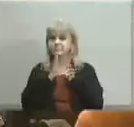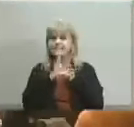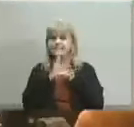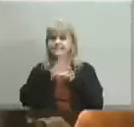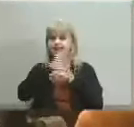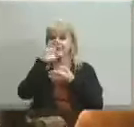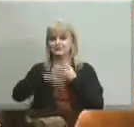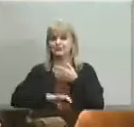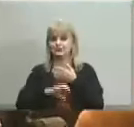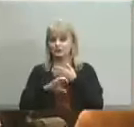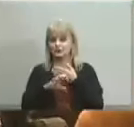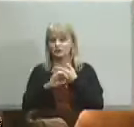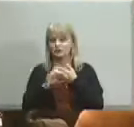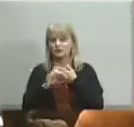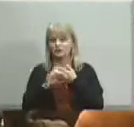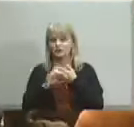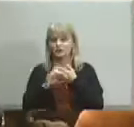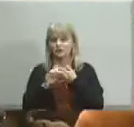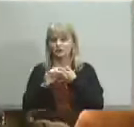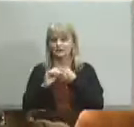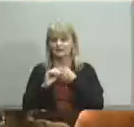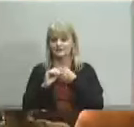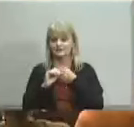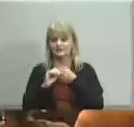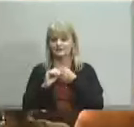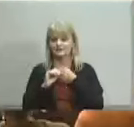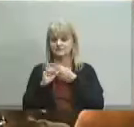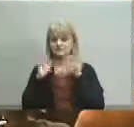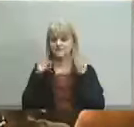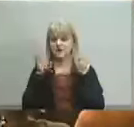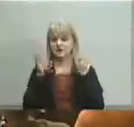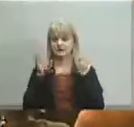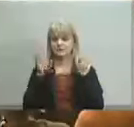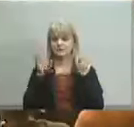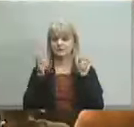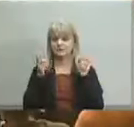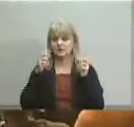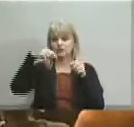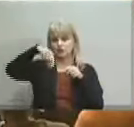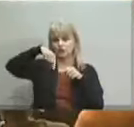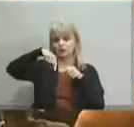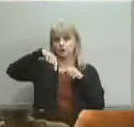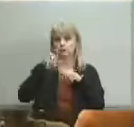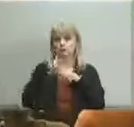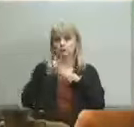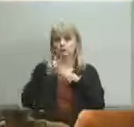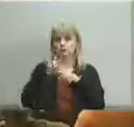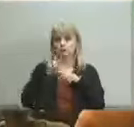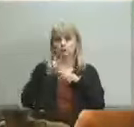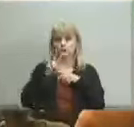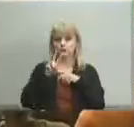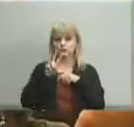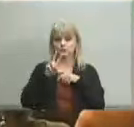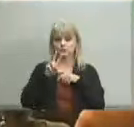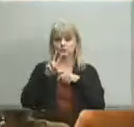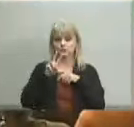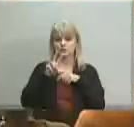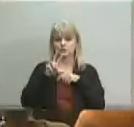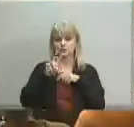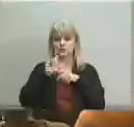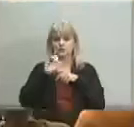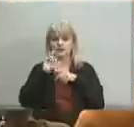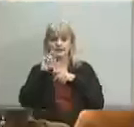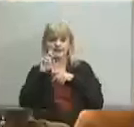item sorry about that um on q2 why don't we ask miss linda